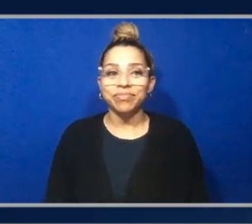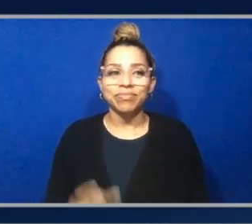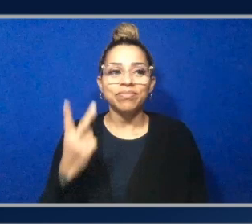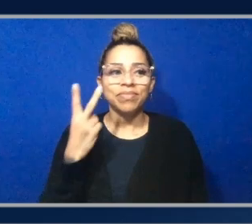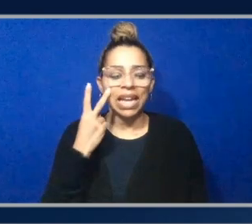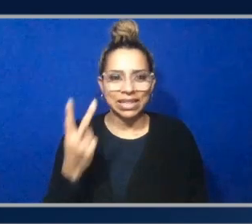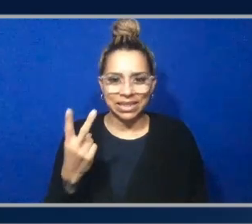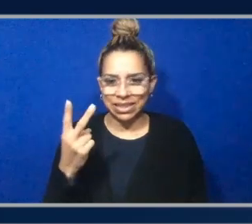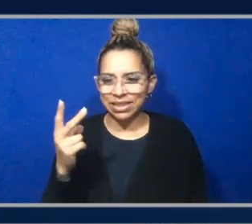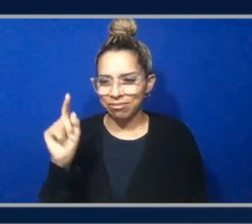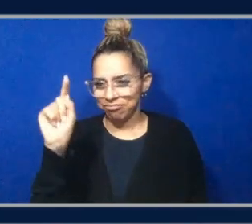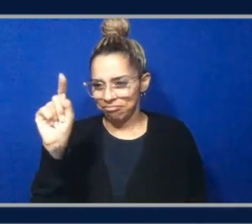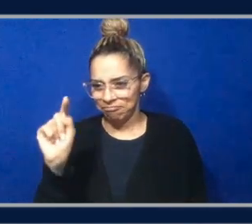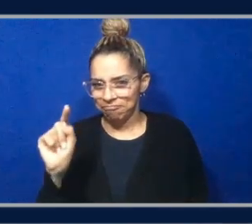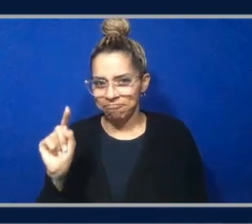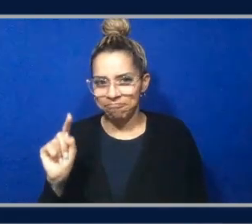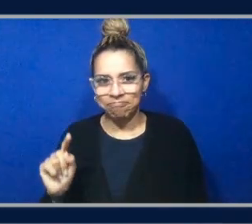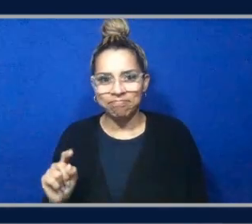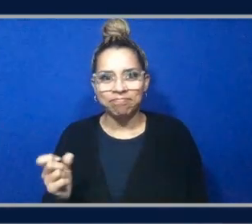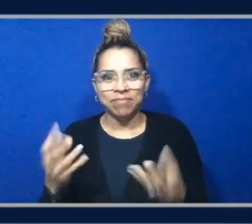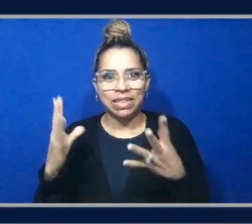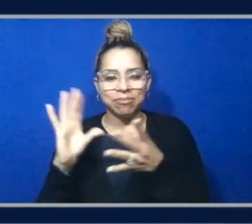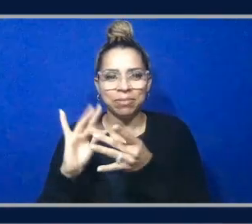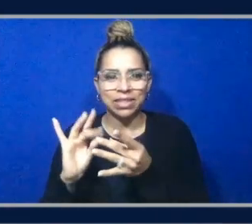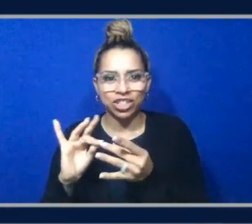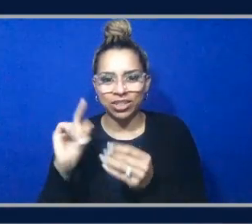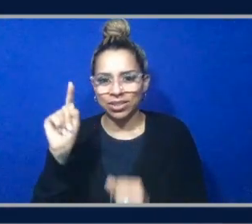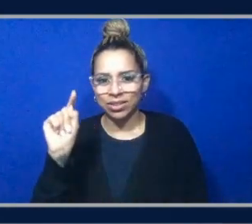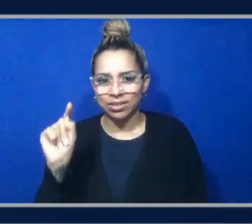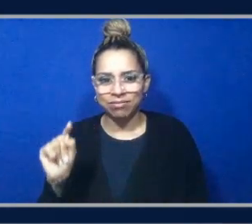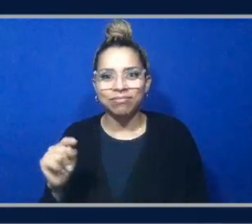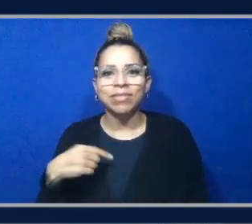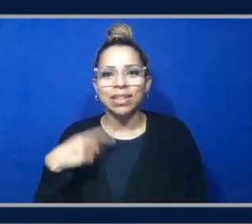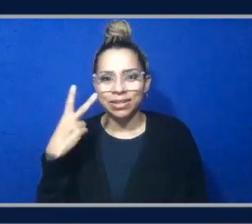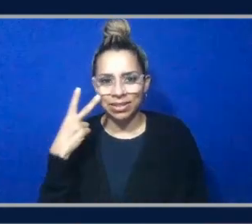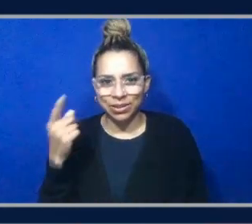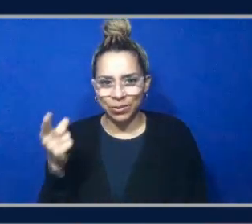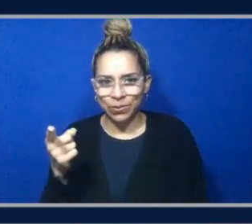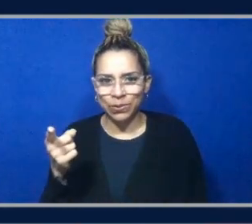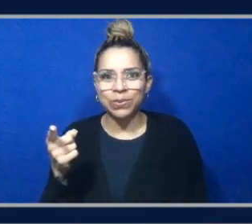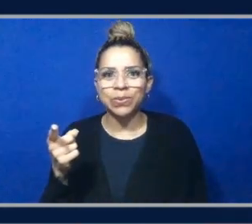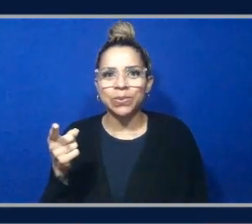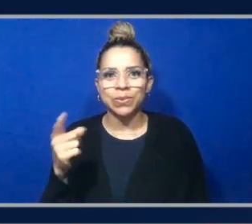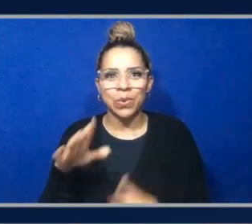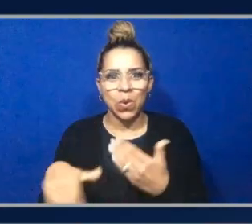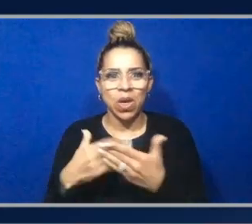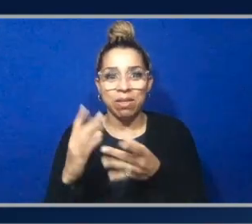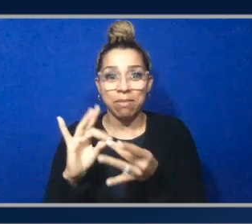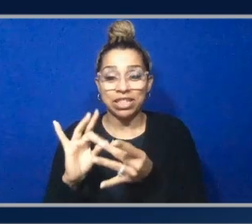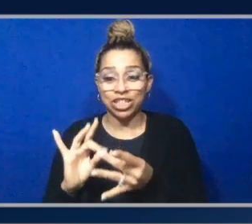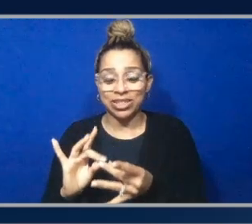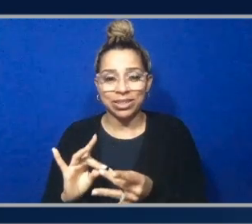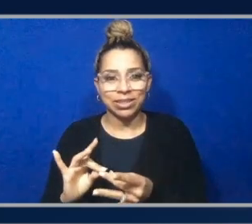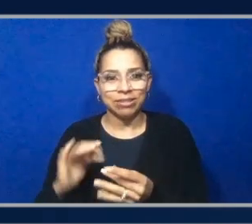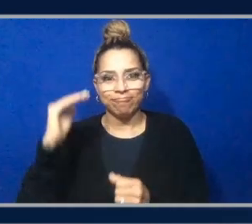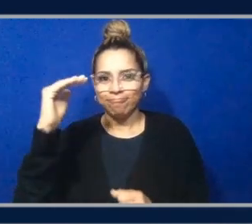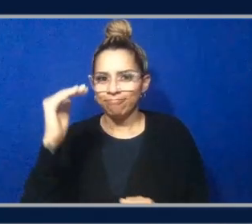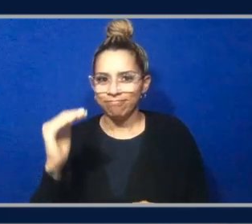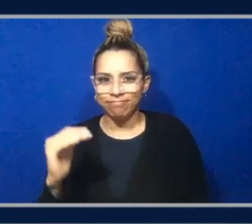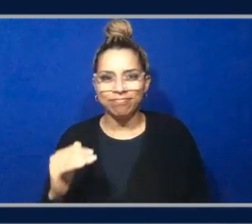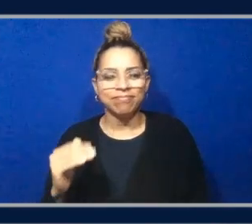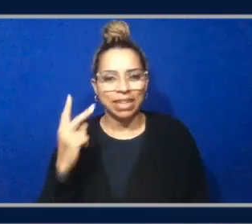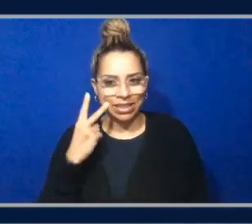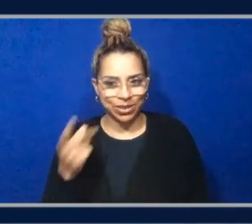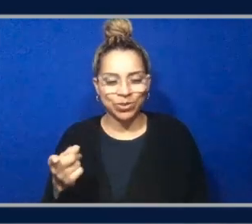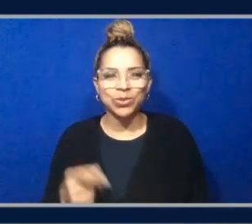I see you, Robert Table. I see you, JibJab. I see you, MCK. All right. So let us know in the chat